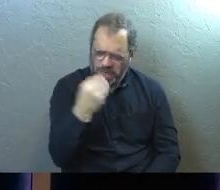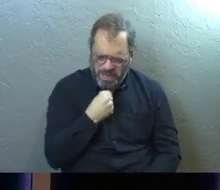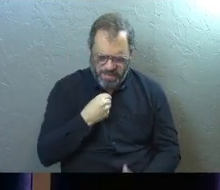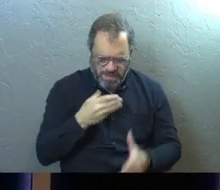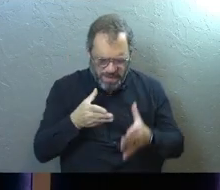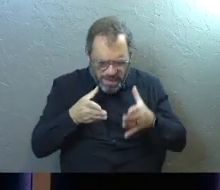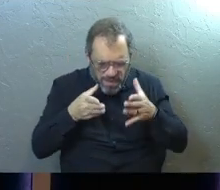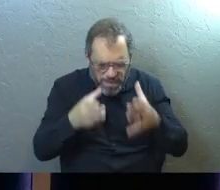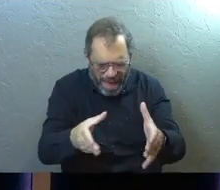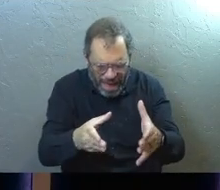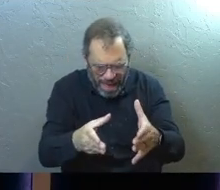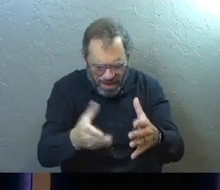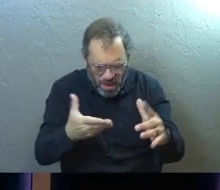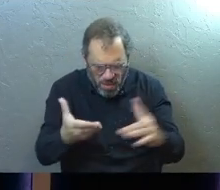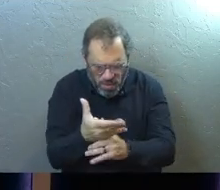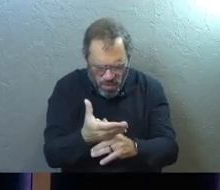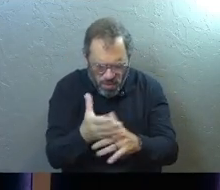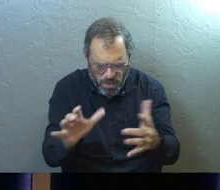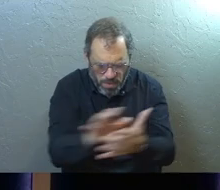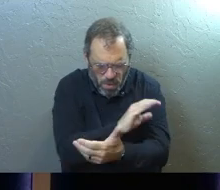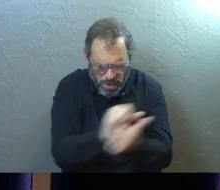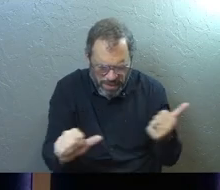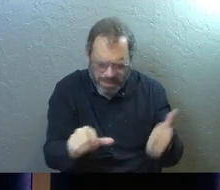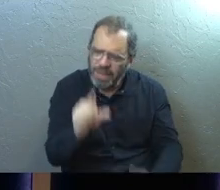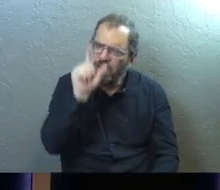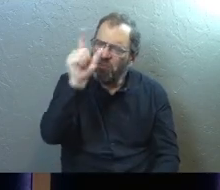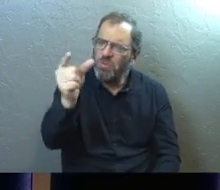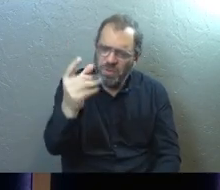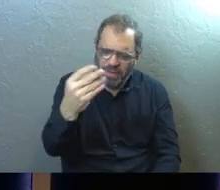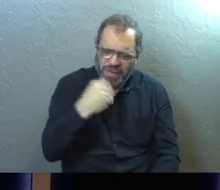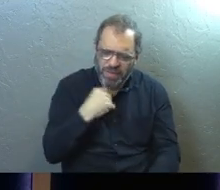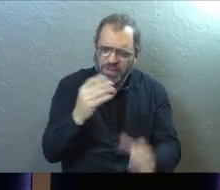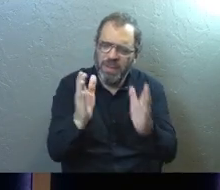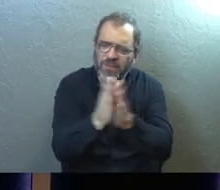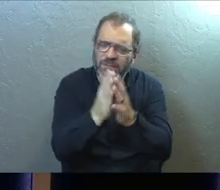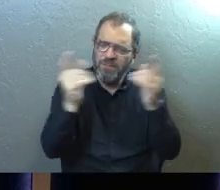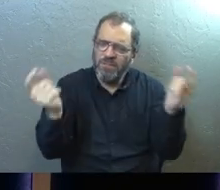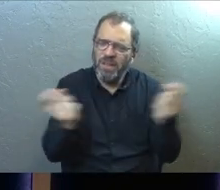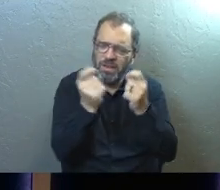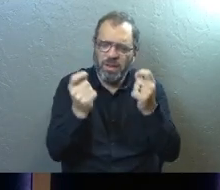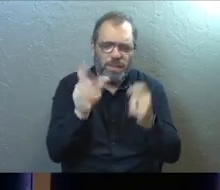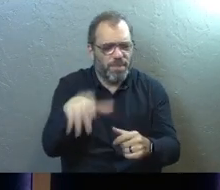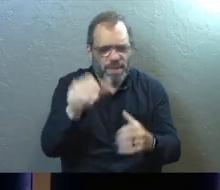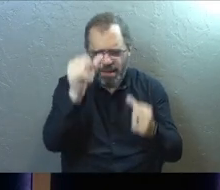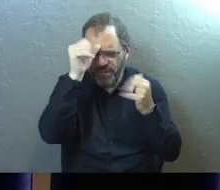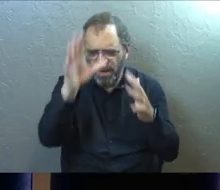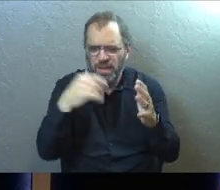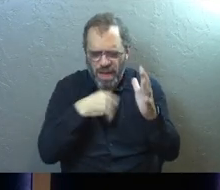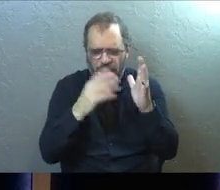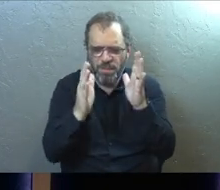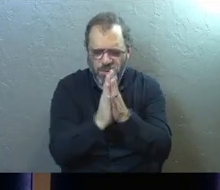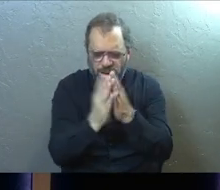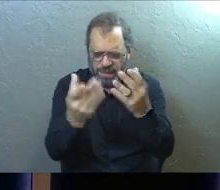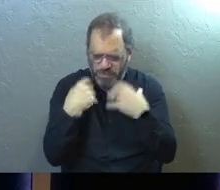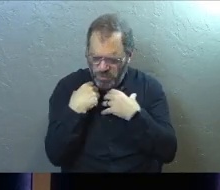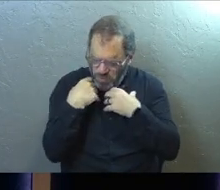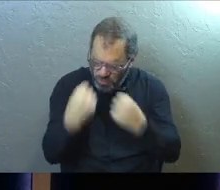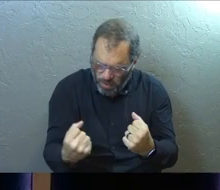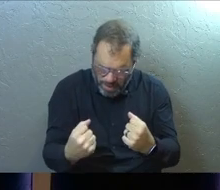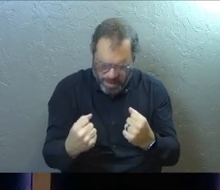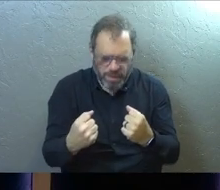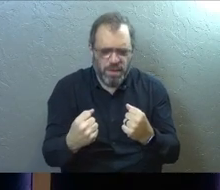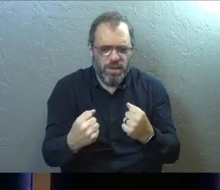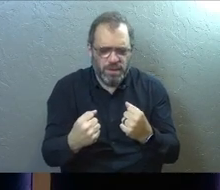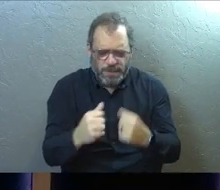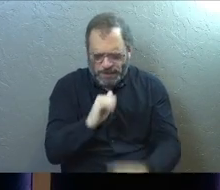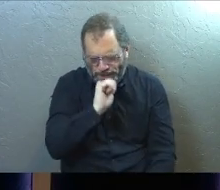a path through our brokenness and you have given us victory. Father, I just pray that you give us the strength and the